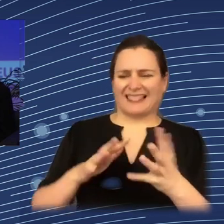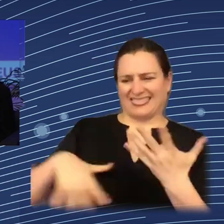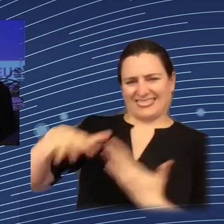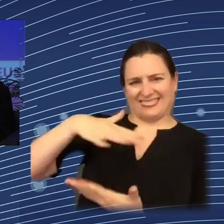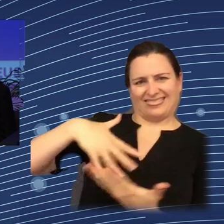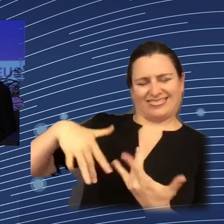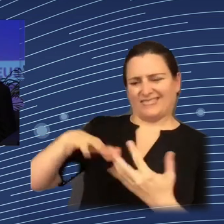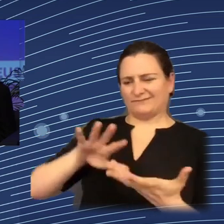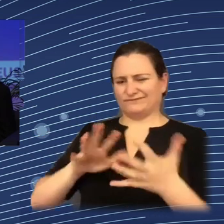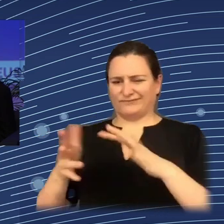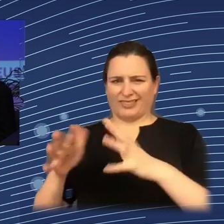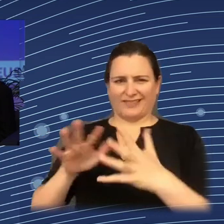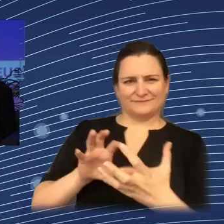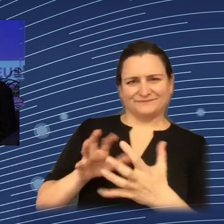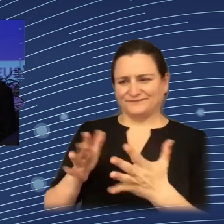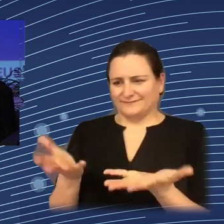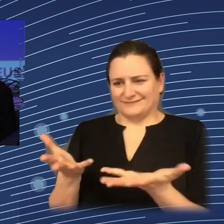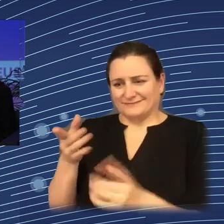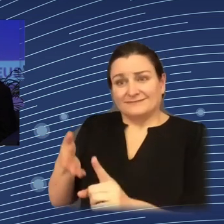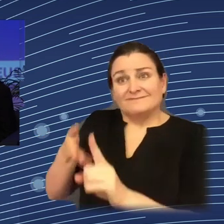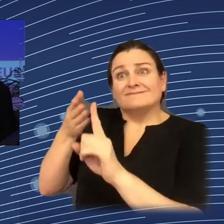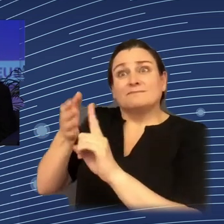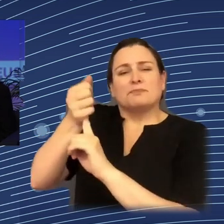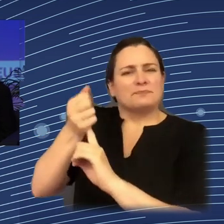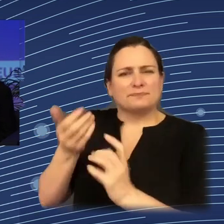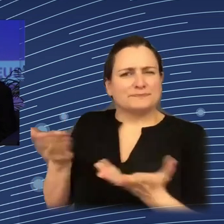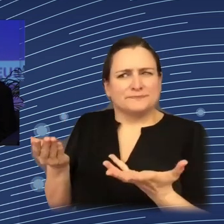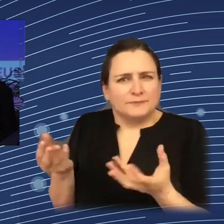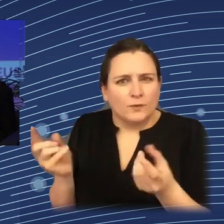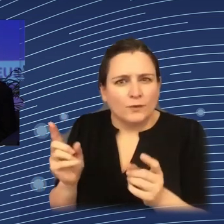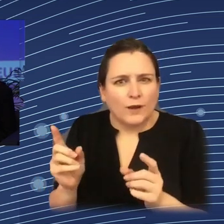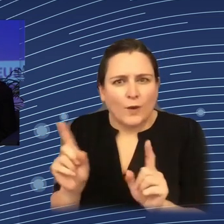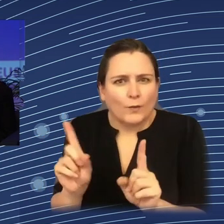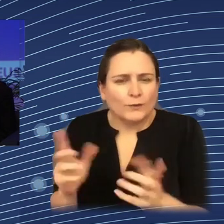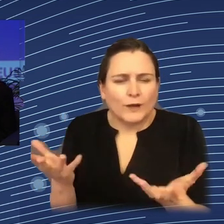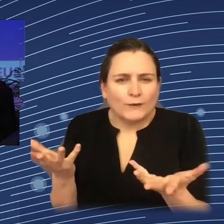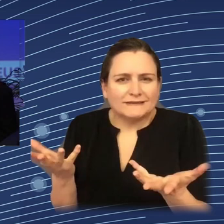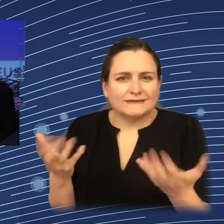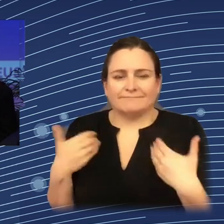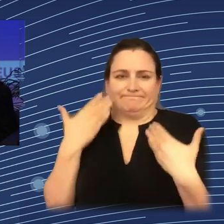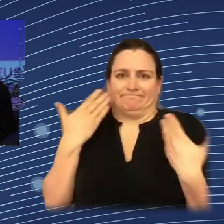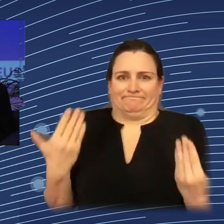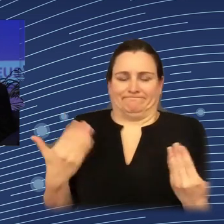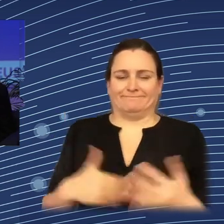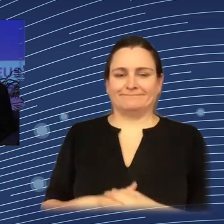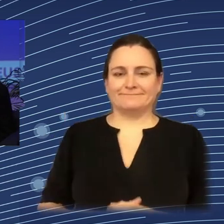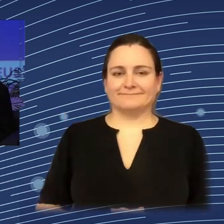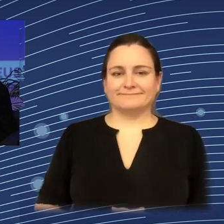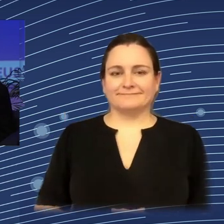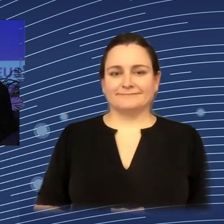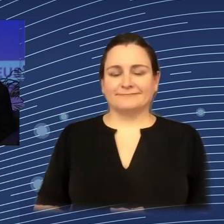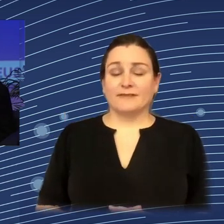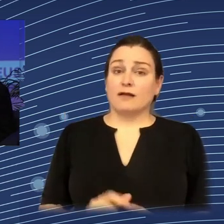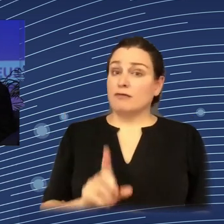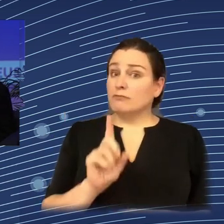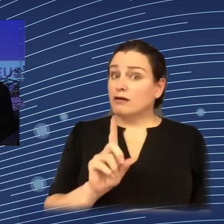get toward or what the output is going to be. However, this is not always the reality, this is